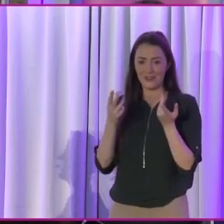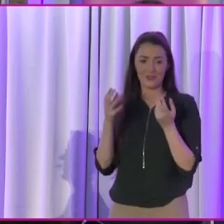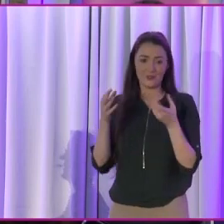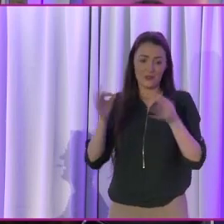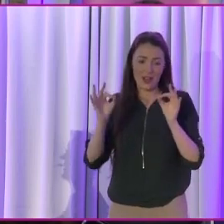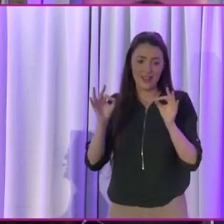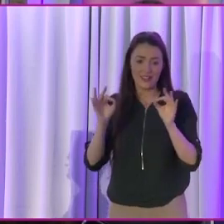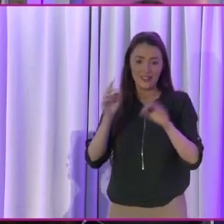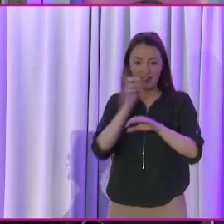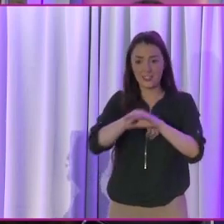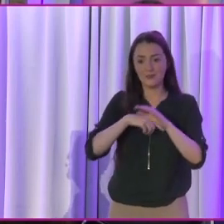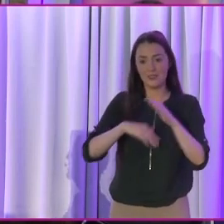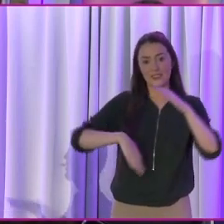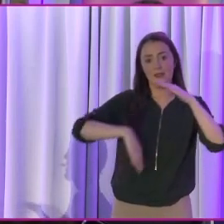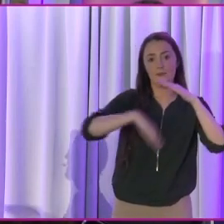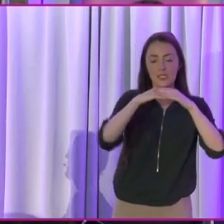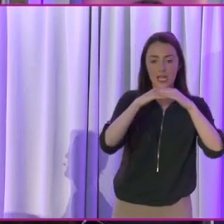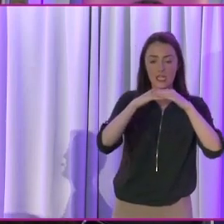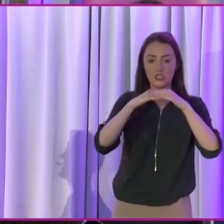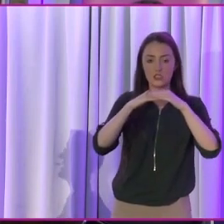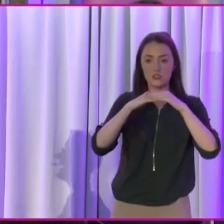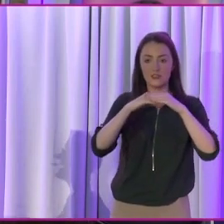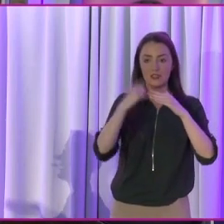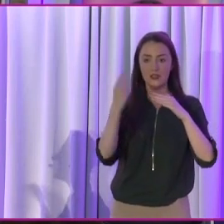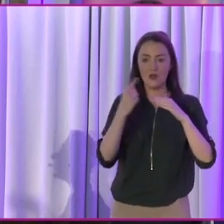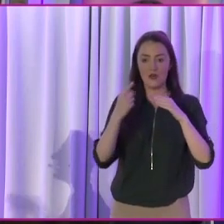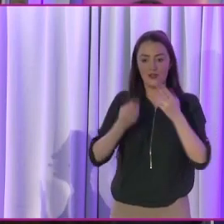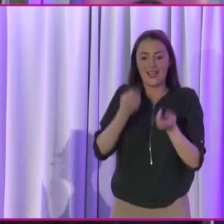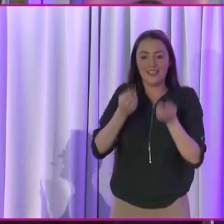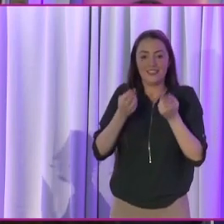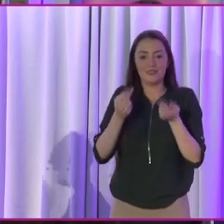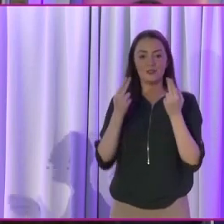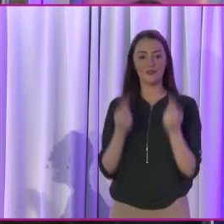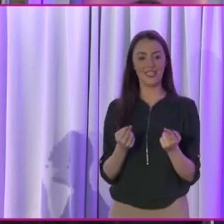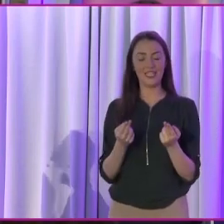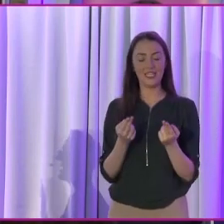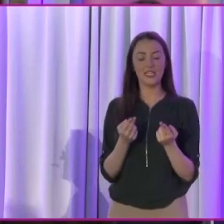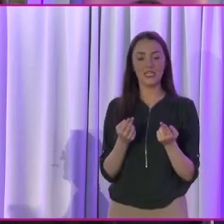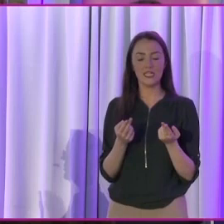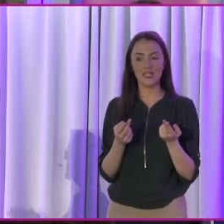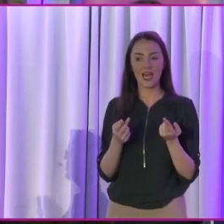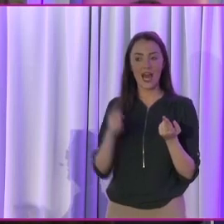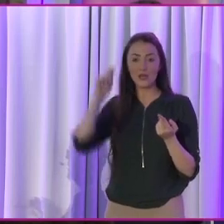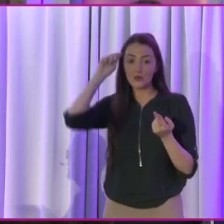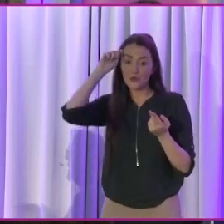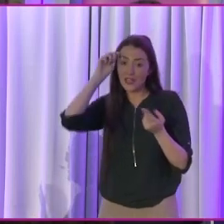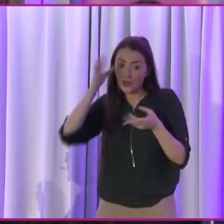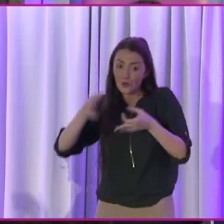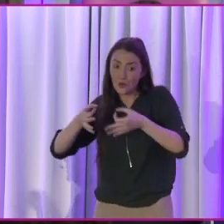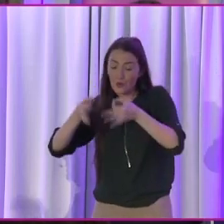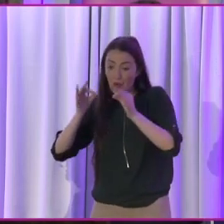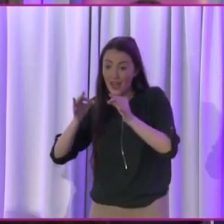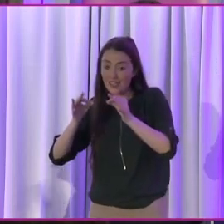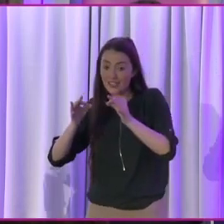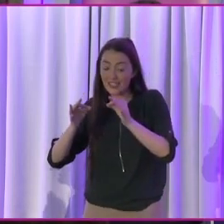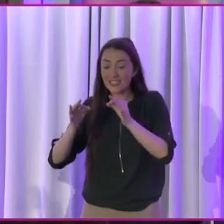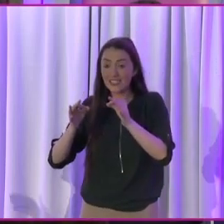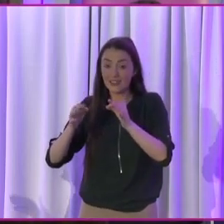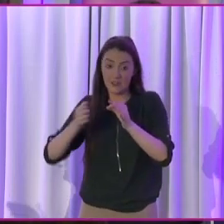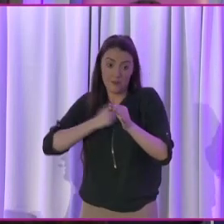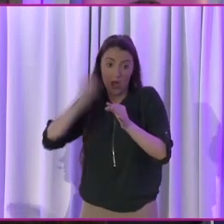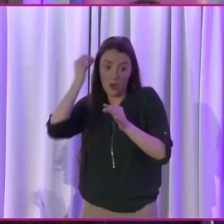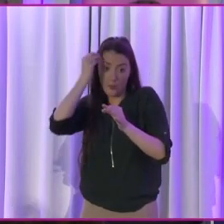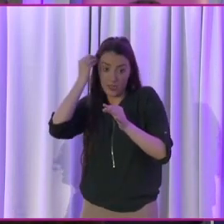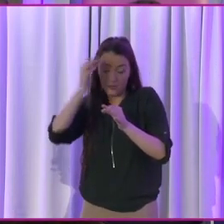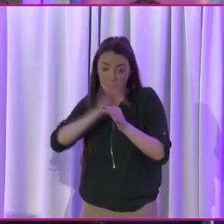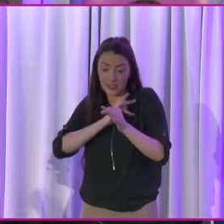disability as a functional limitation, and that's it. And you're only given an assessment to need. So I don't think we're, I'll be honest, I don't think we're doing great. I think we've got, that's just me playing